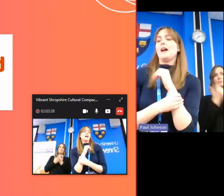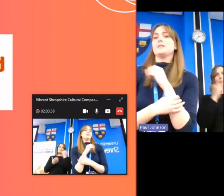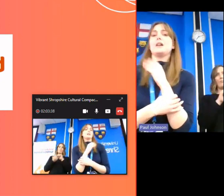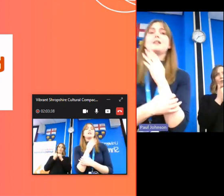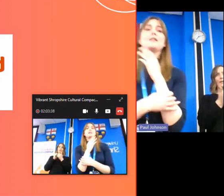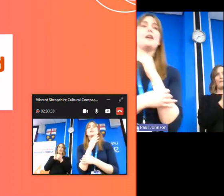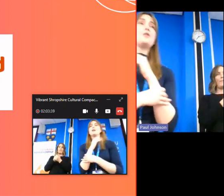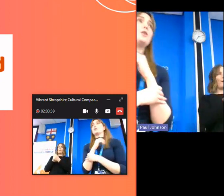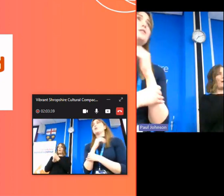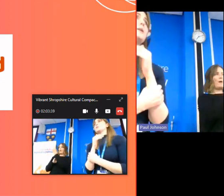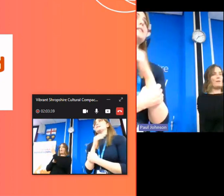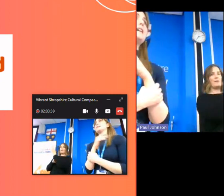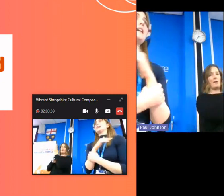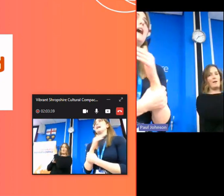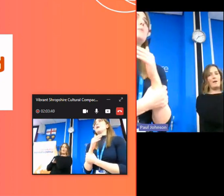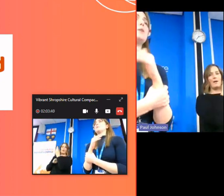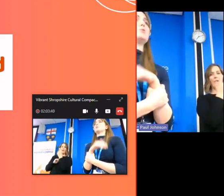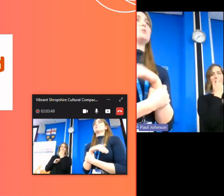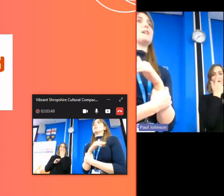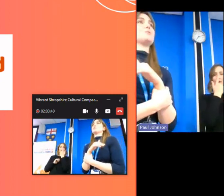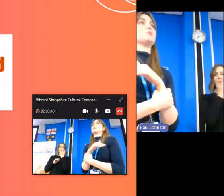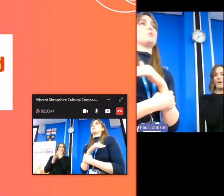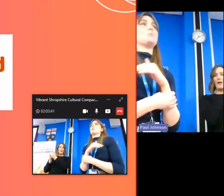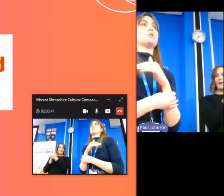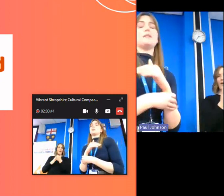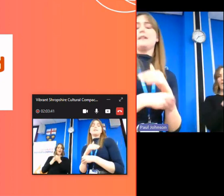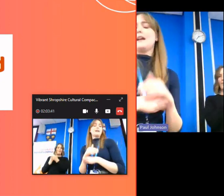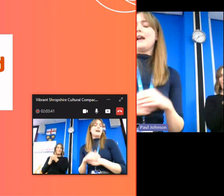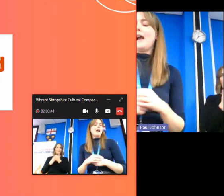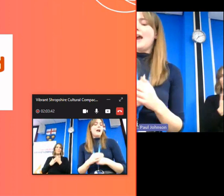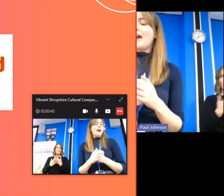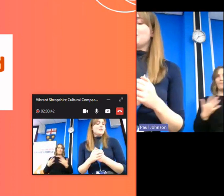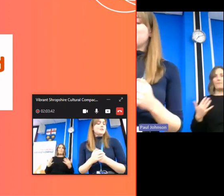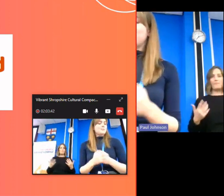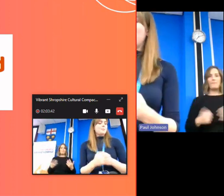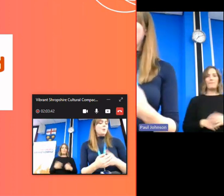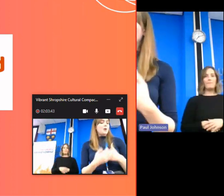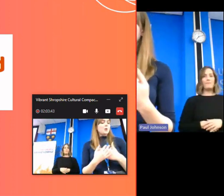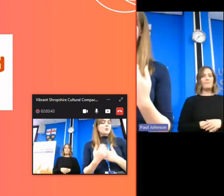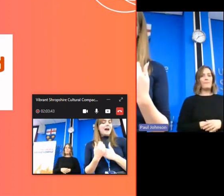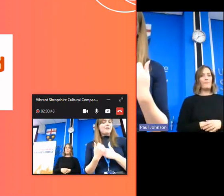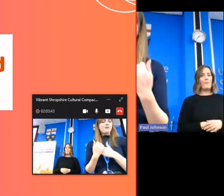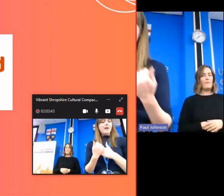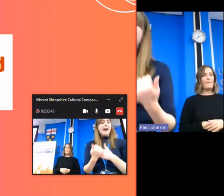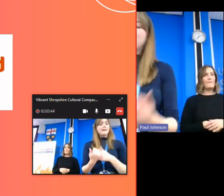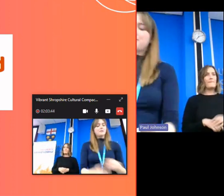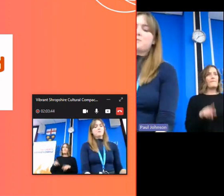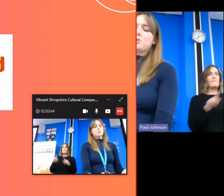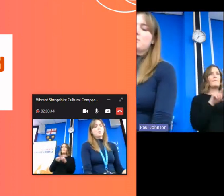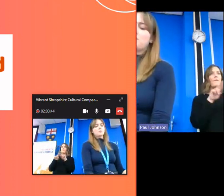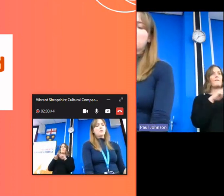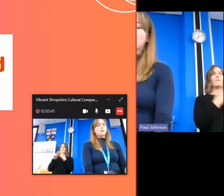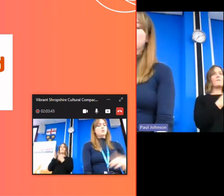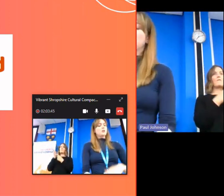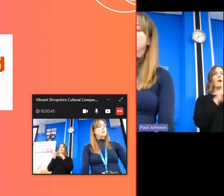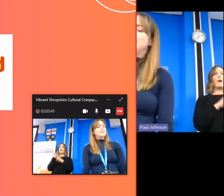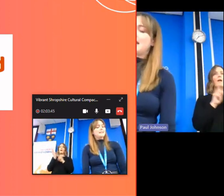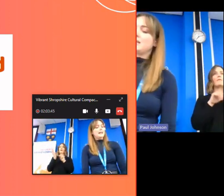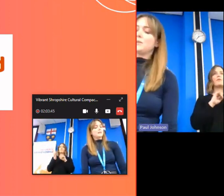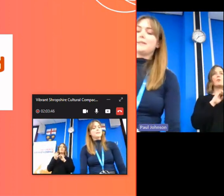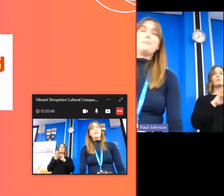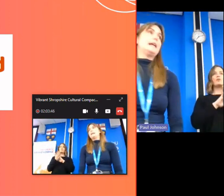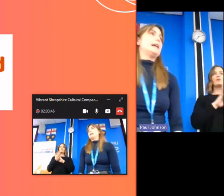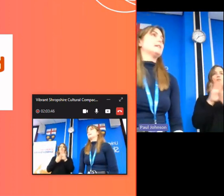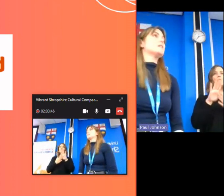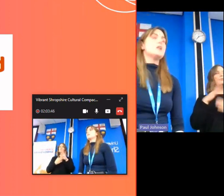ours and i've got lots of ways that they can help the cultural sector in shropshire but we also have fran from shropshire voluntary and